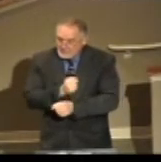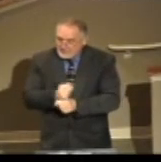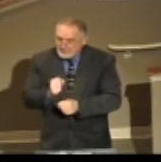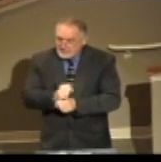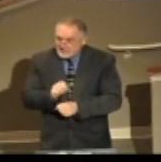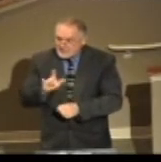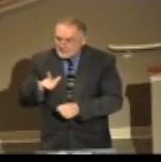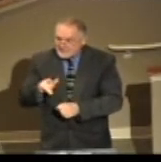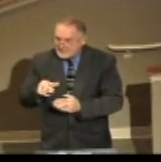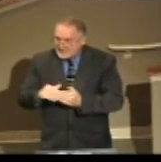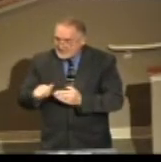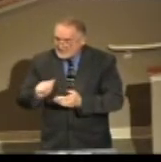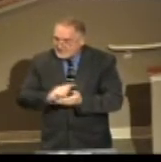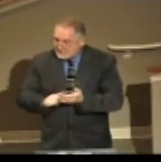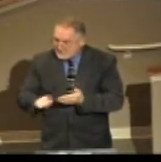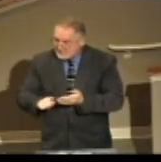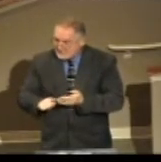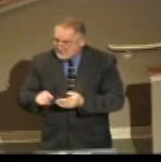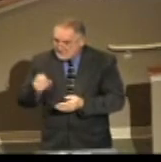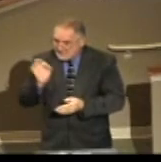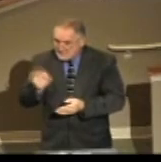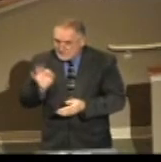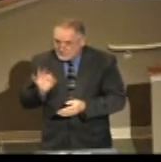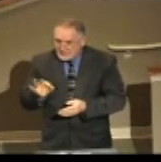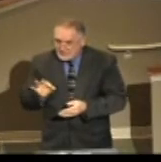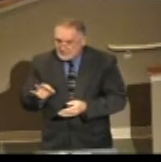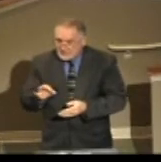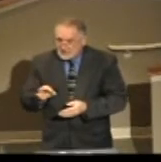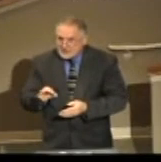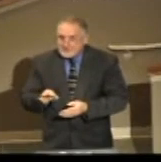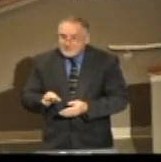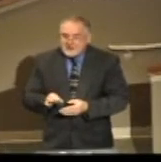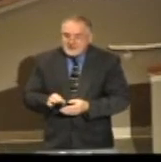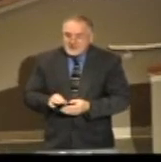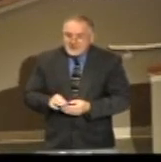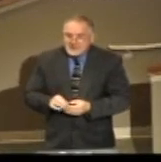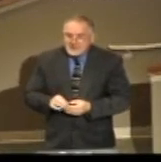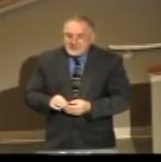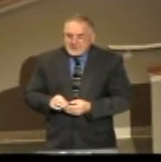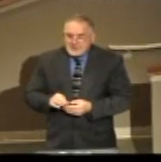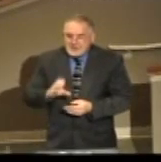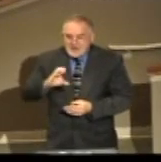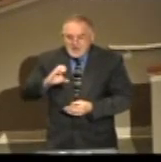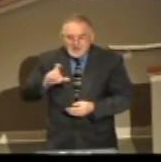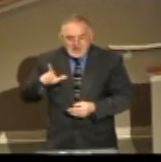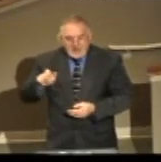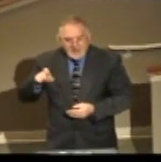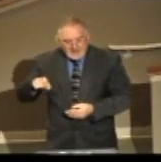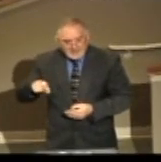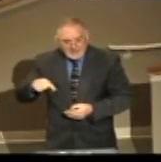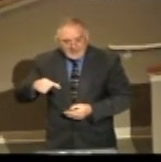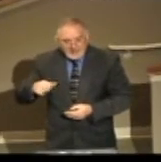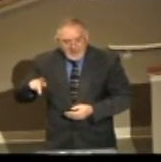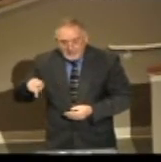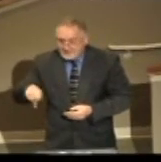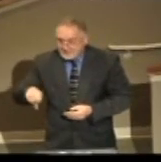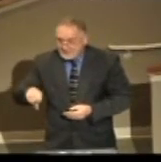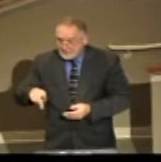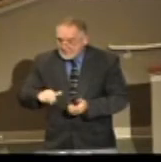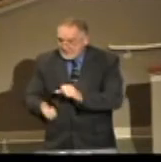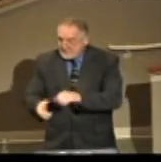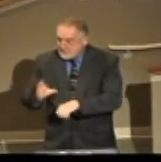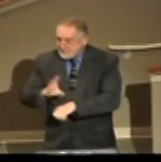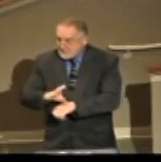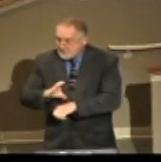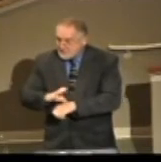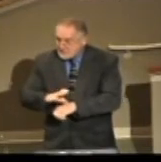Baptist Church. Brenda McGee went there at that time. Barbara Matney went there at that time. Perhaps some others here. And